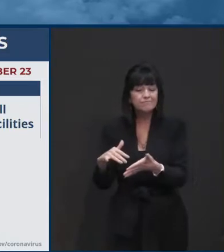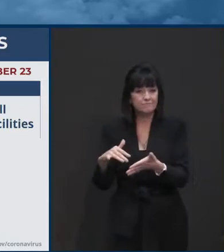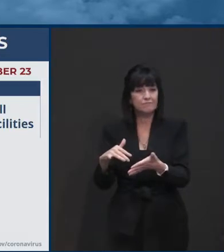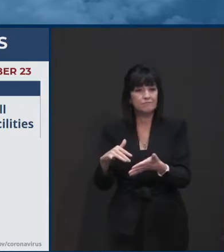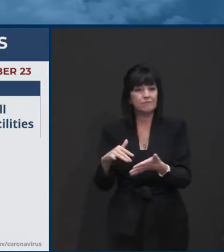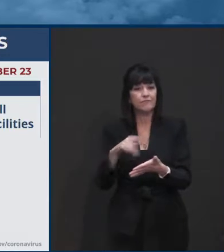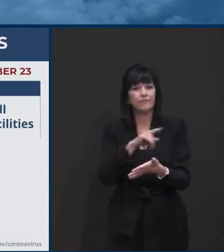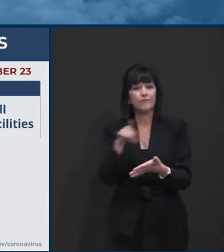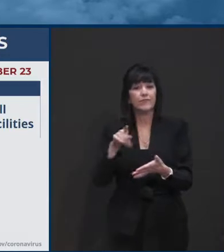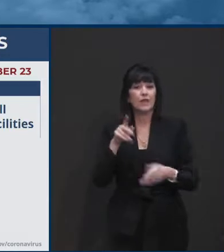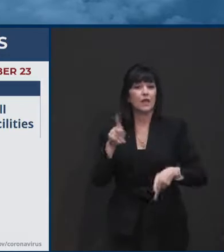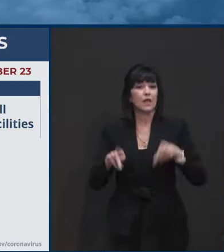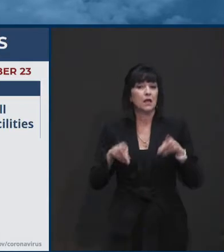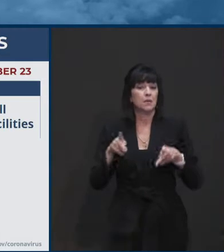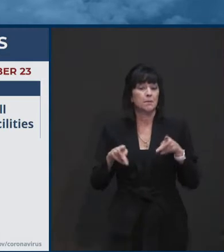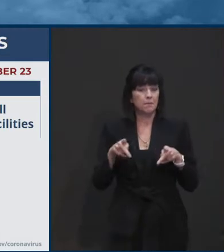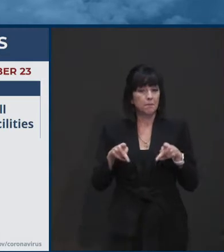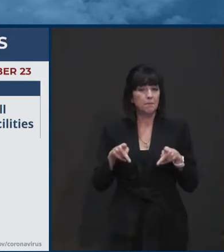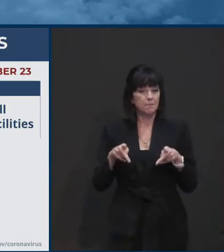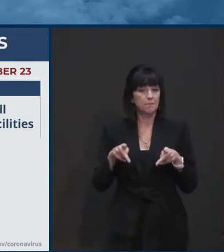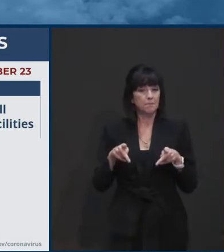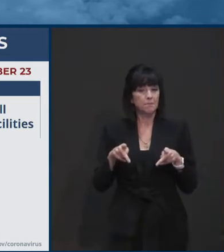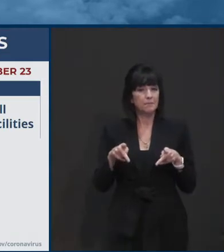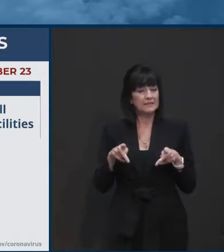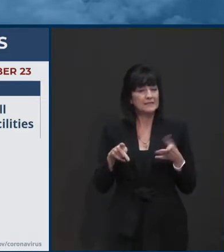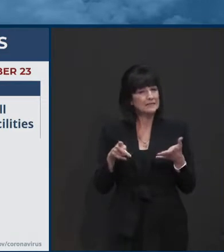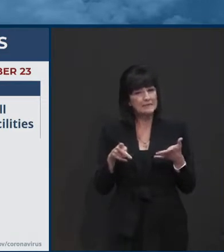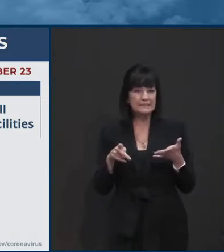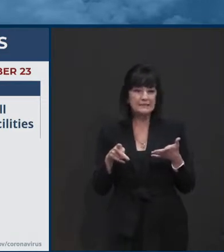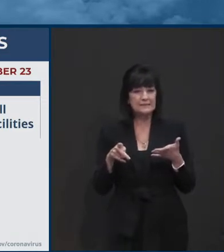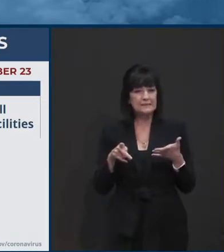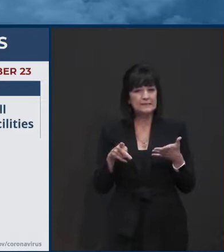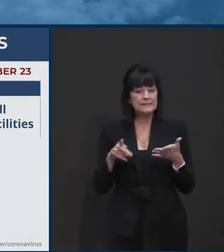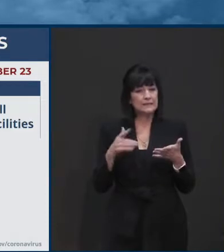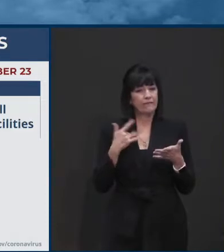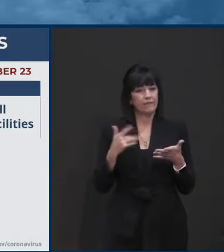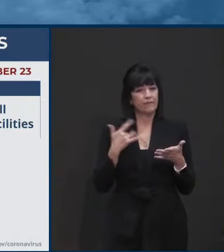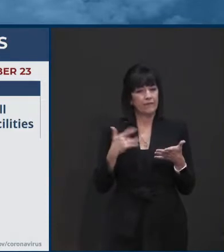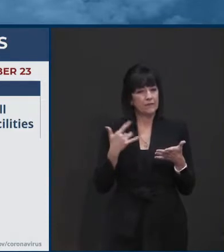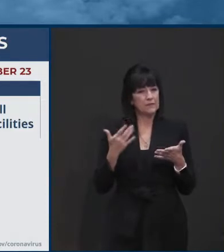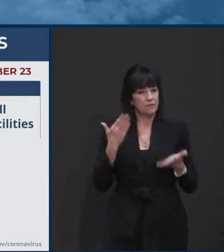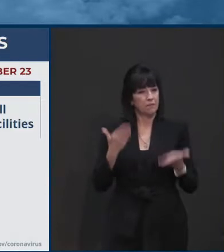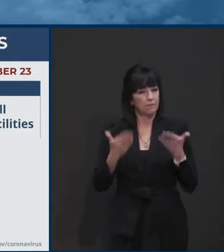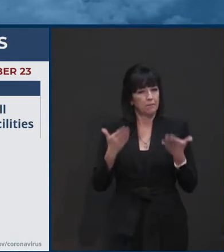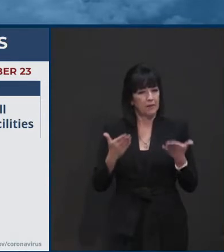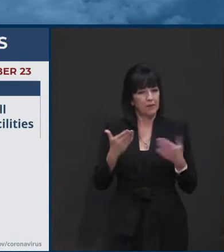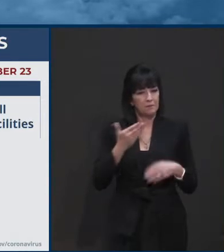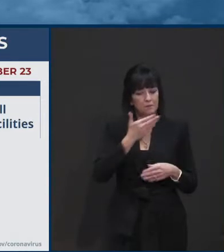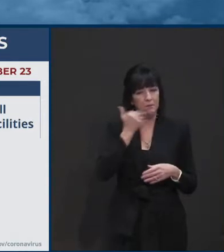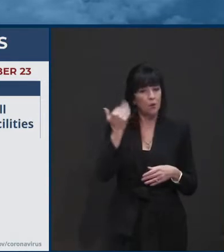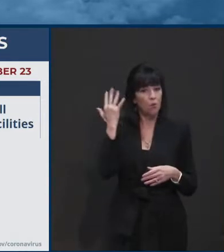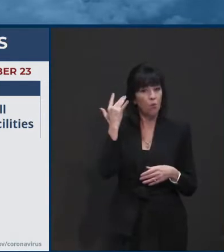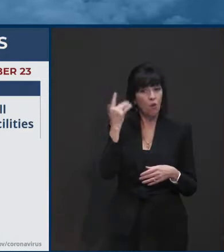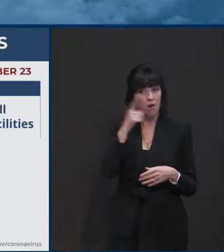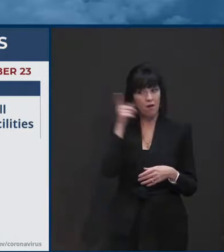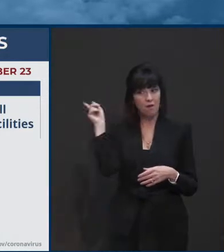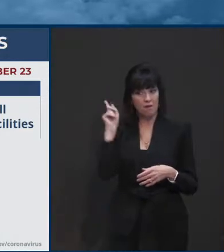that are on the treadmills and the bikes in the right is spotty at best, uh, because it's not required number one.